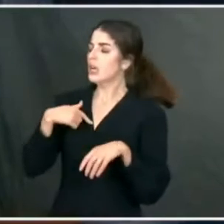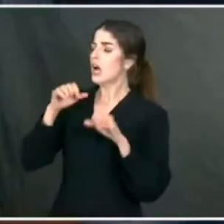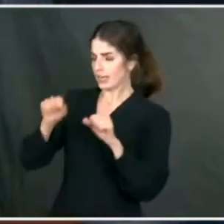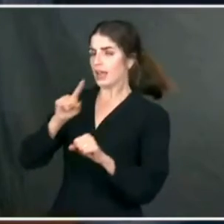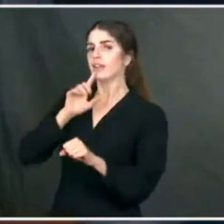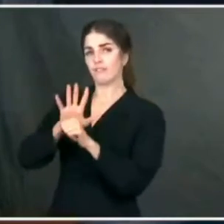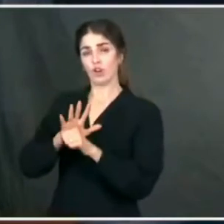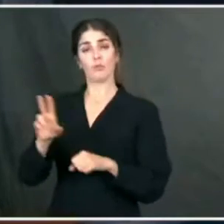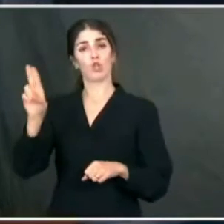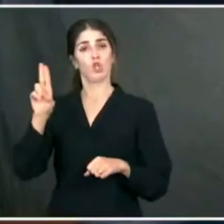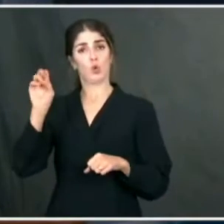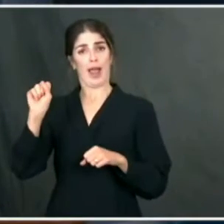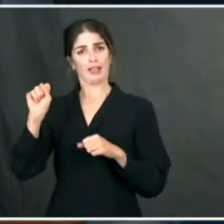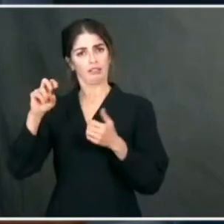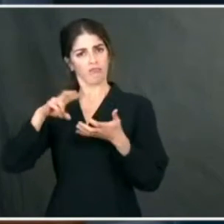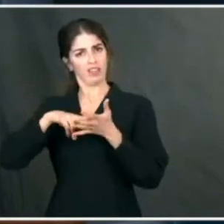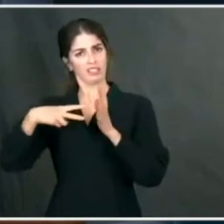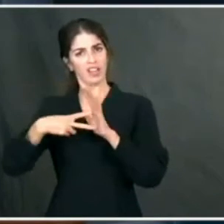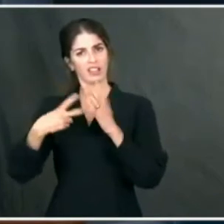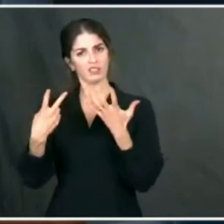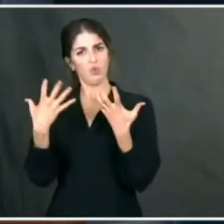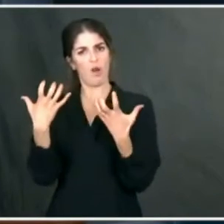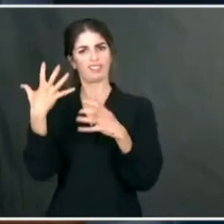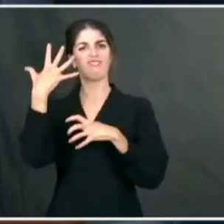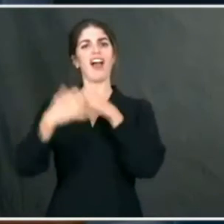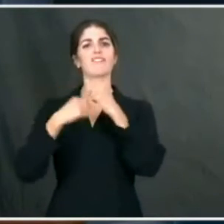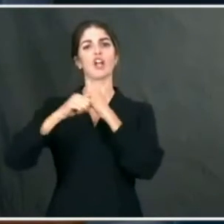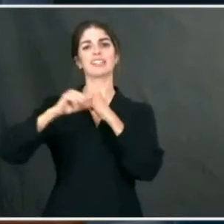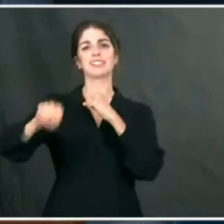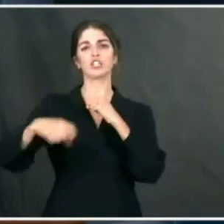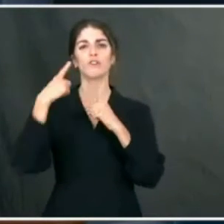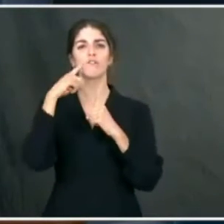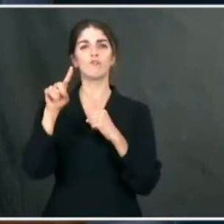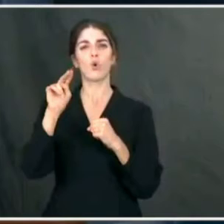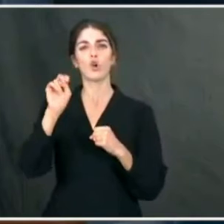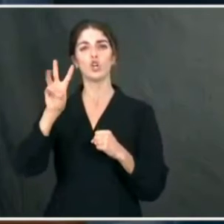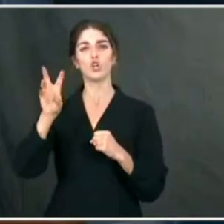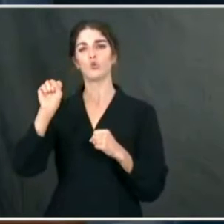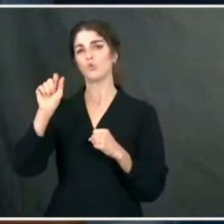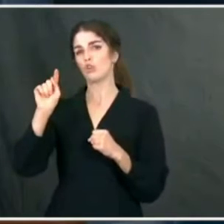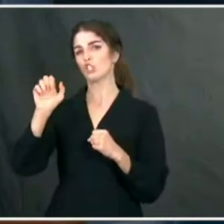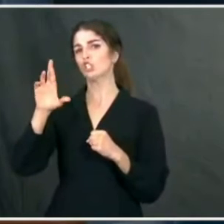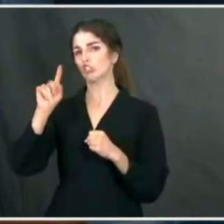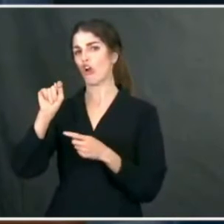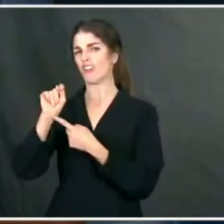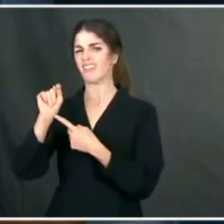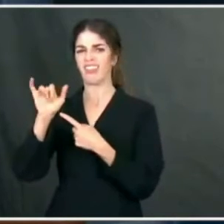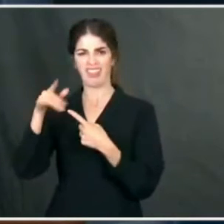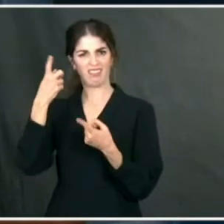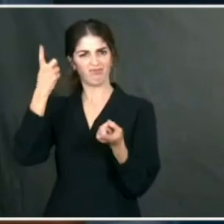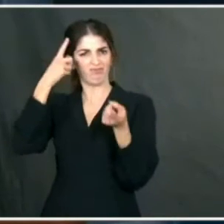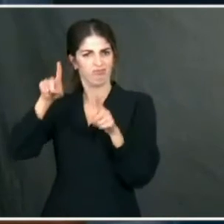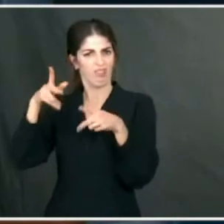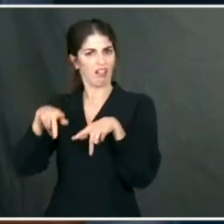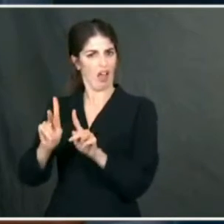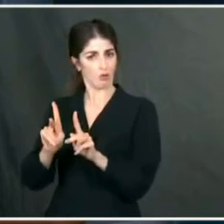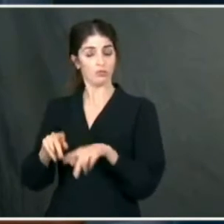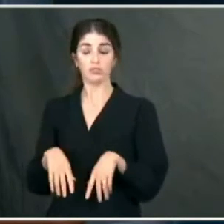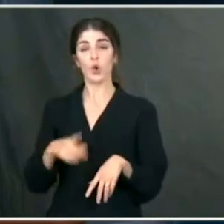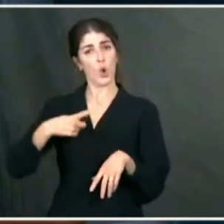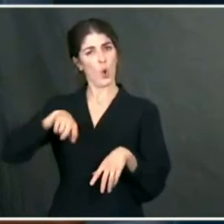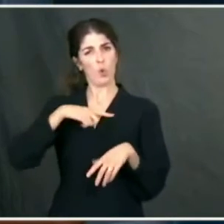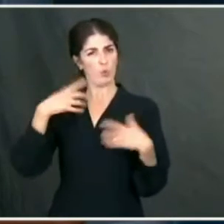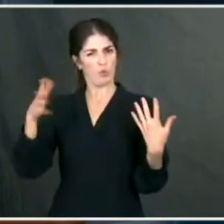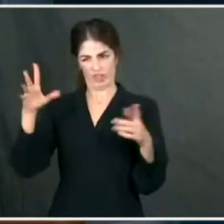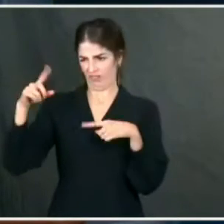that the United States intends to seek a five-year extension of New Start as the treaty permits. The President has long been clear that the New